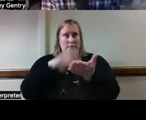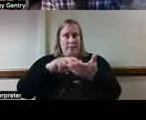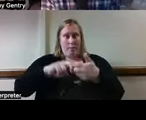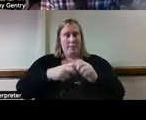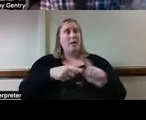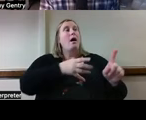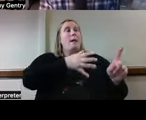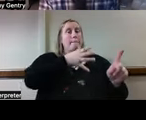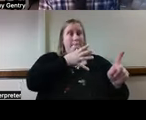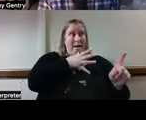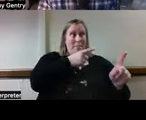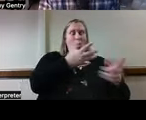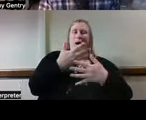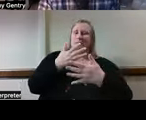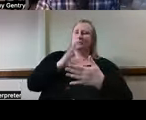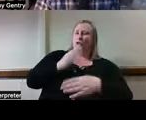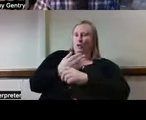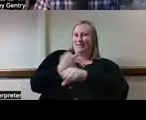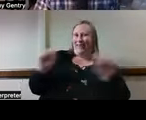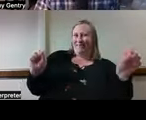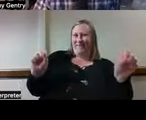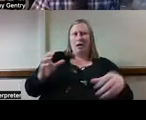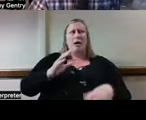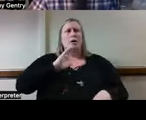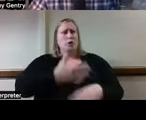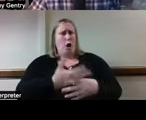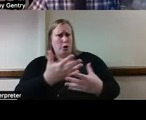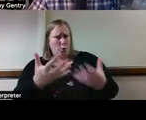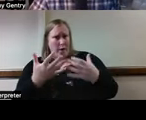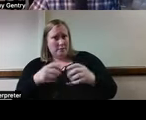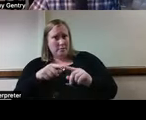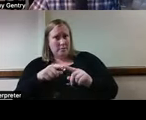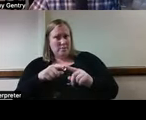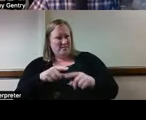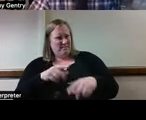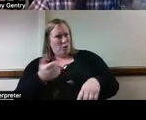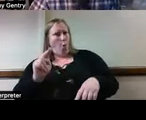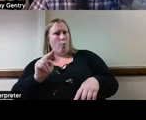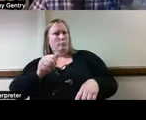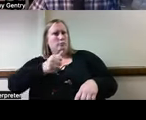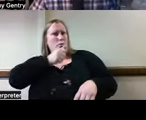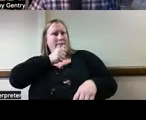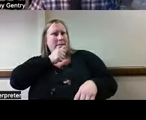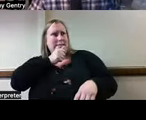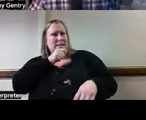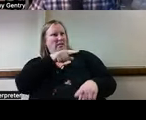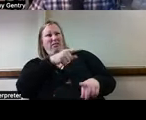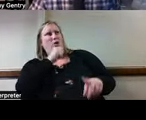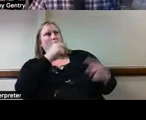mom wants her daughter to be safe. On the other hand, her daughter wants her own personal privacy and she doesn't want to be helicoptered.